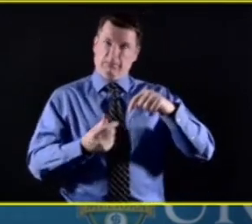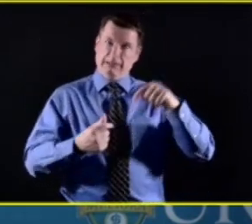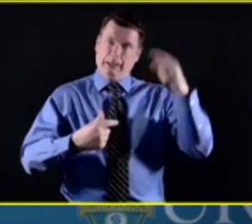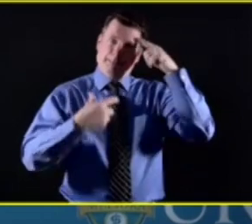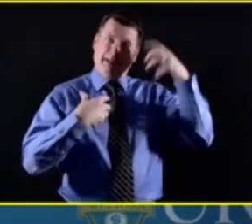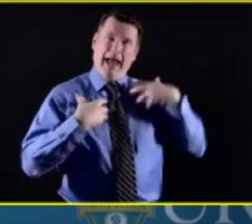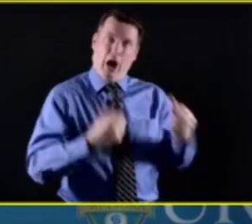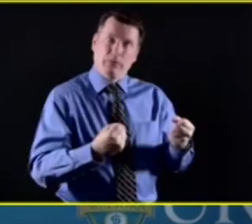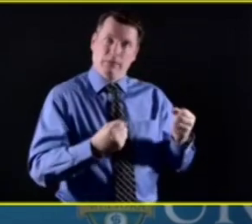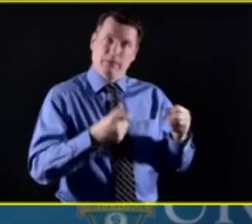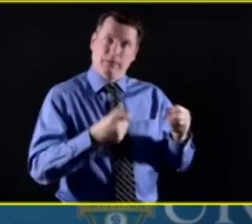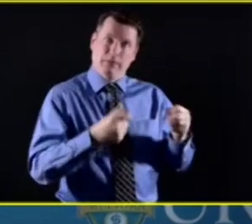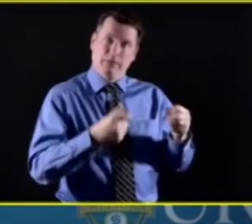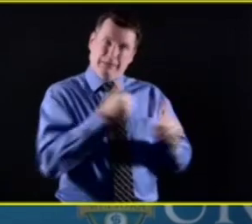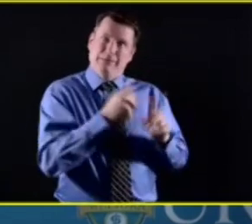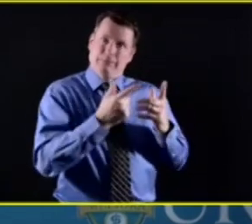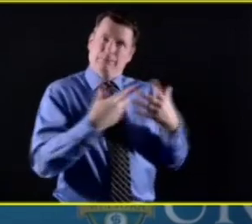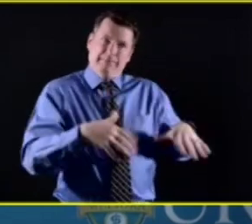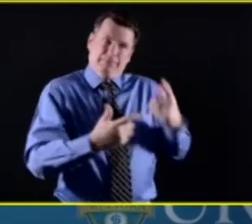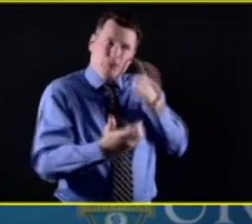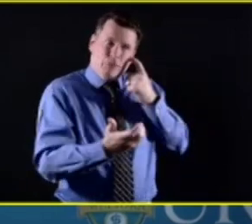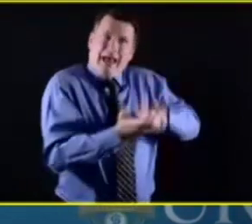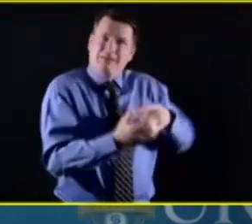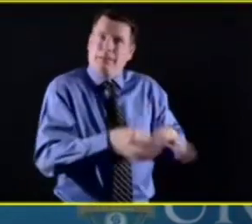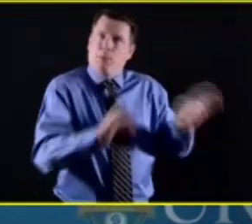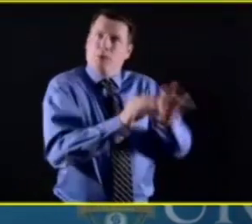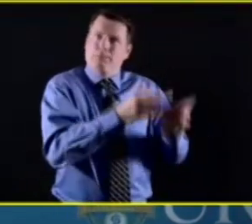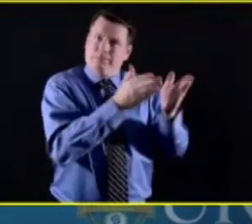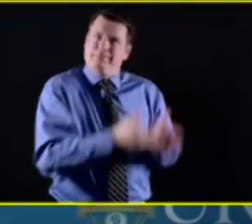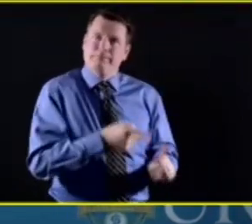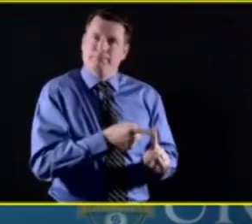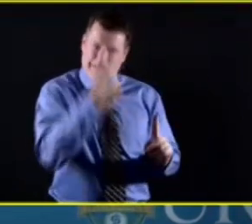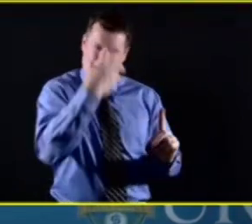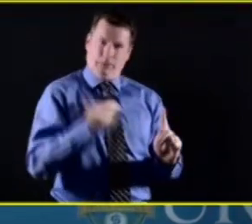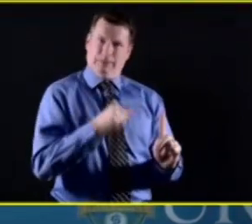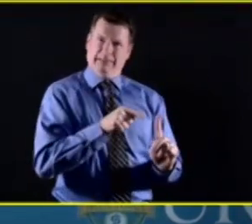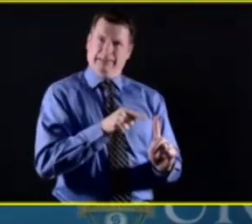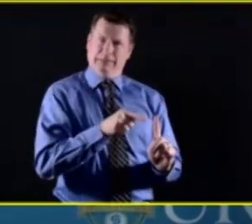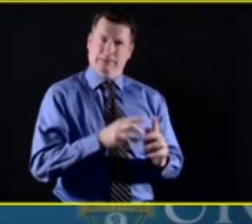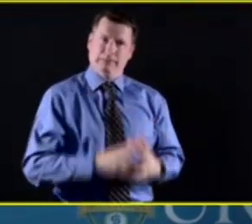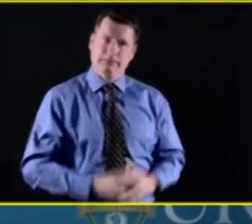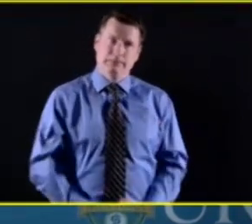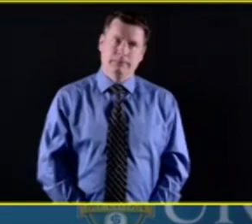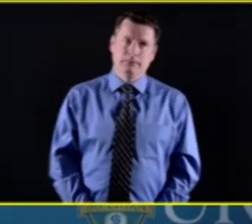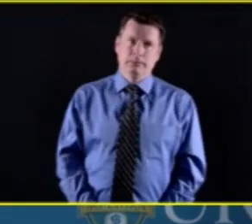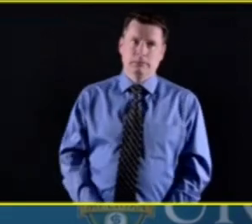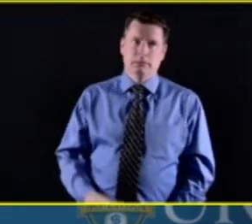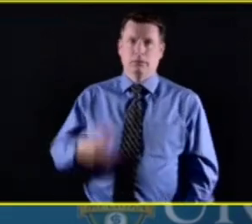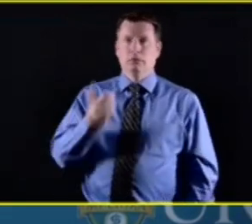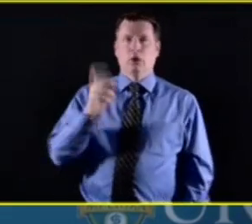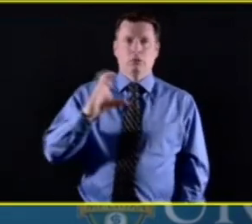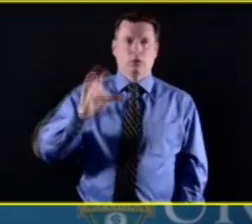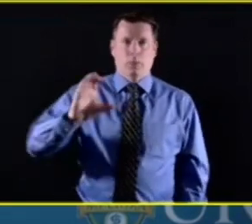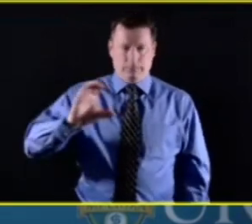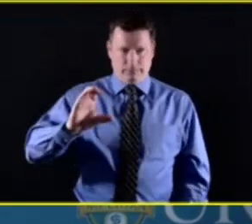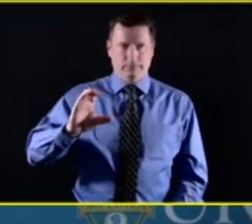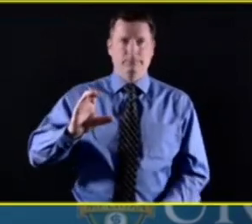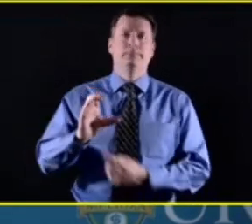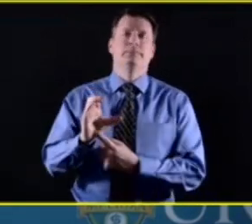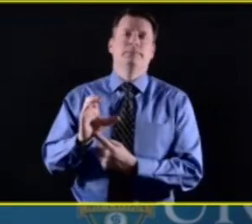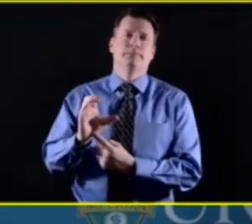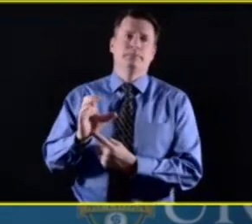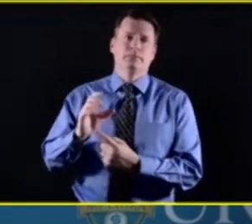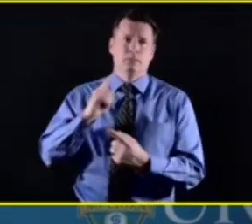Well, I'd say part of the opportunity doing that is then beginning to move towards prevention and wellness, uh,